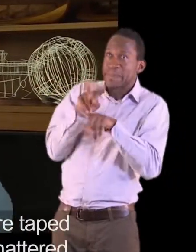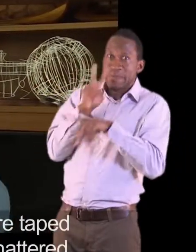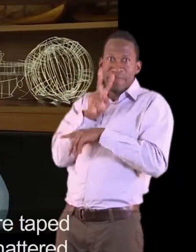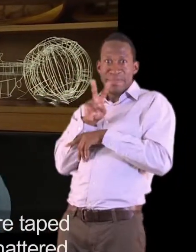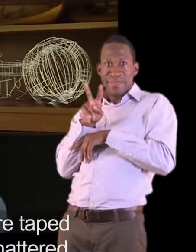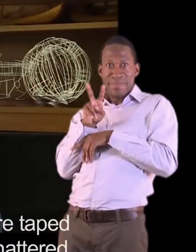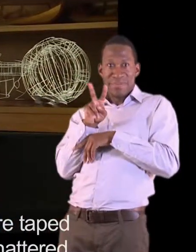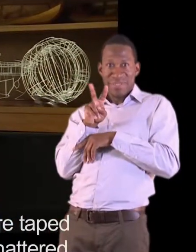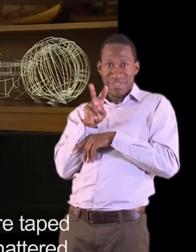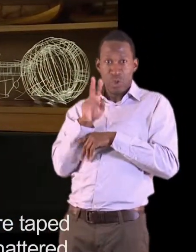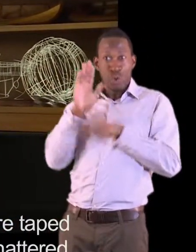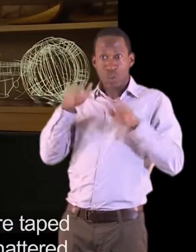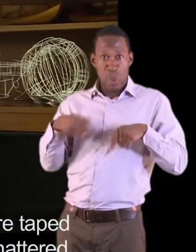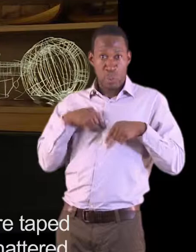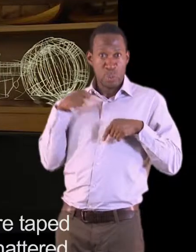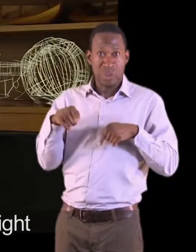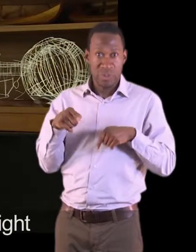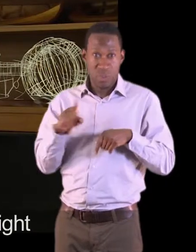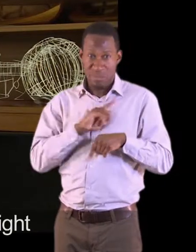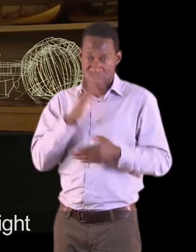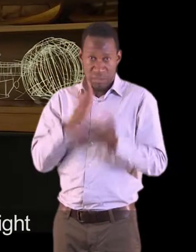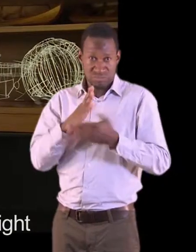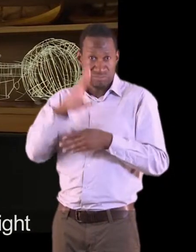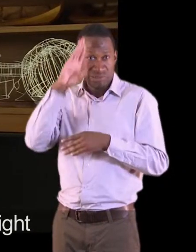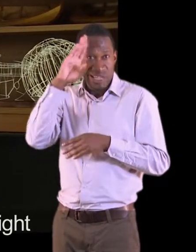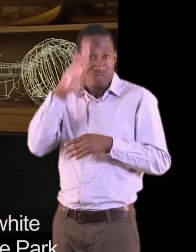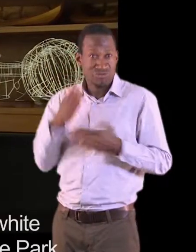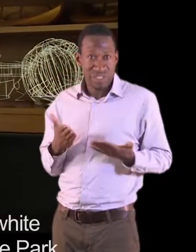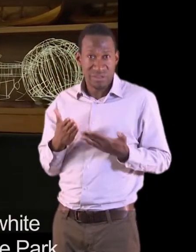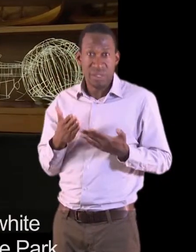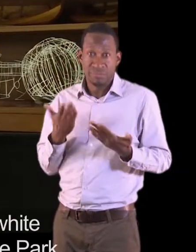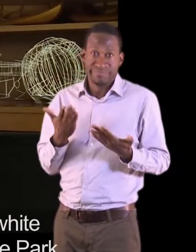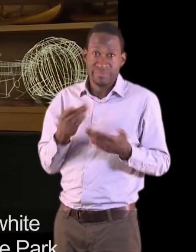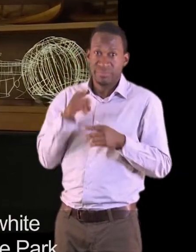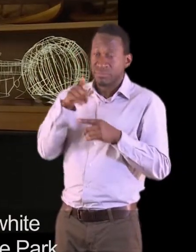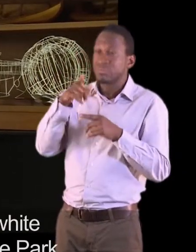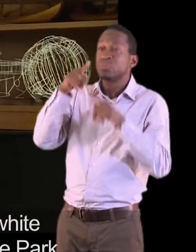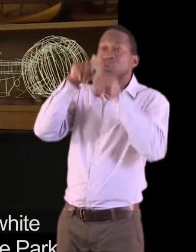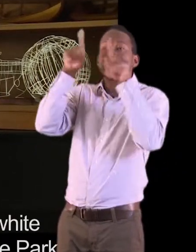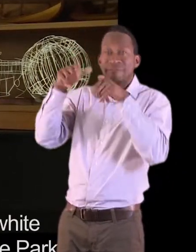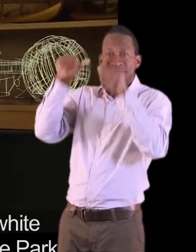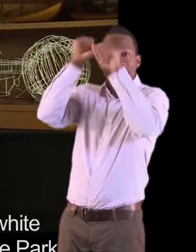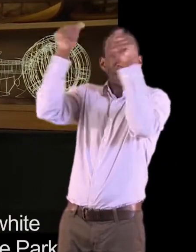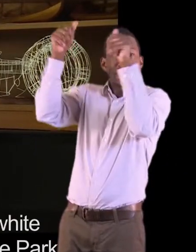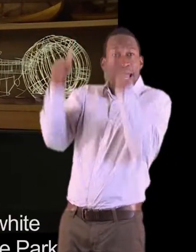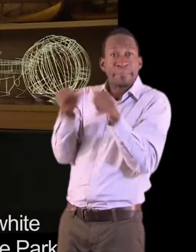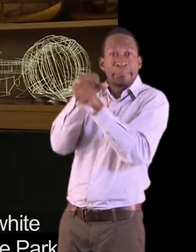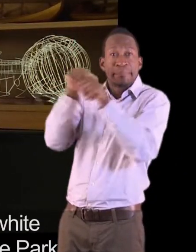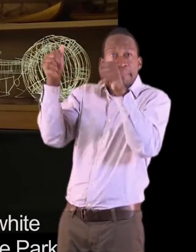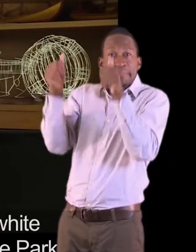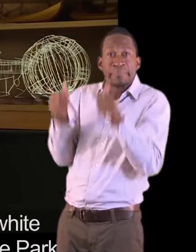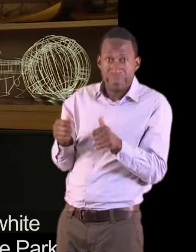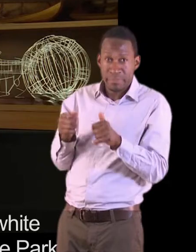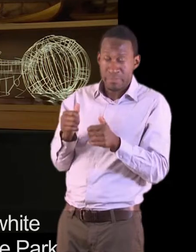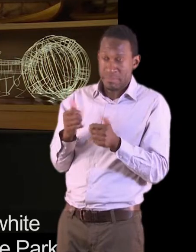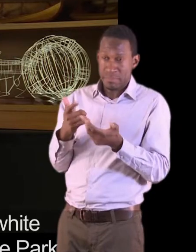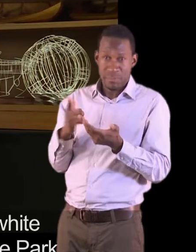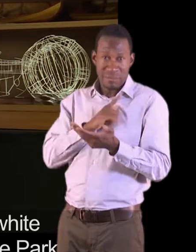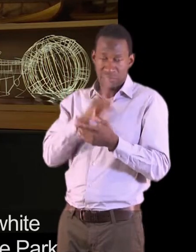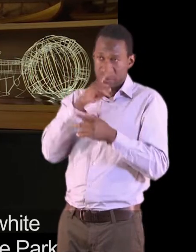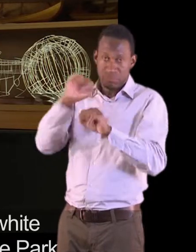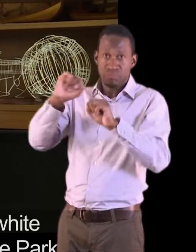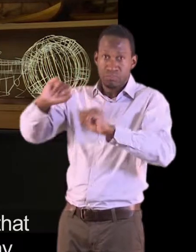up, you know, the glass could have shattered us. And I remember one night we saw this great big white glow in the sky over Knoll Park.